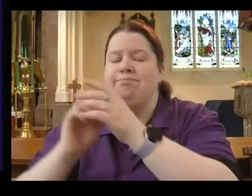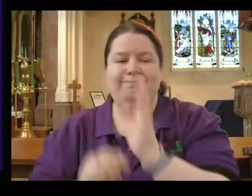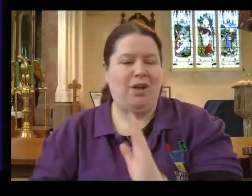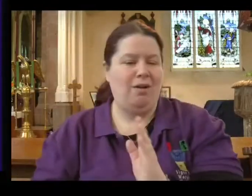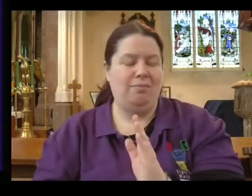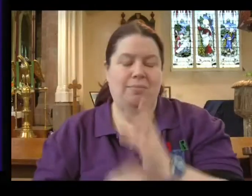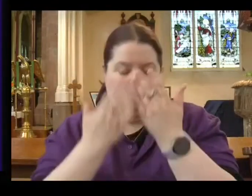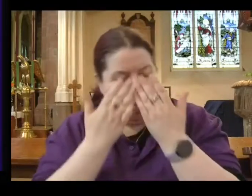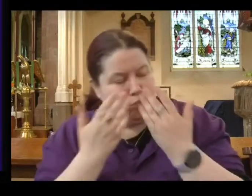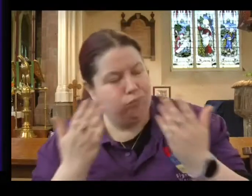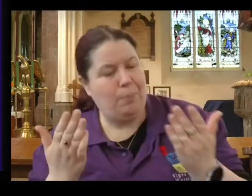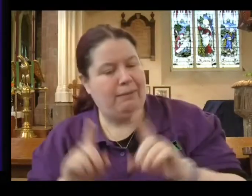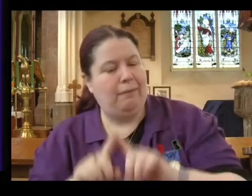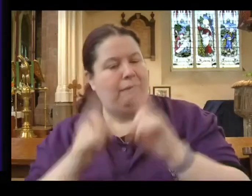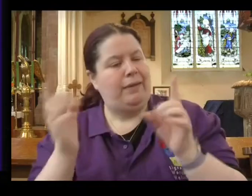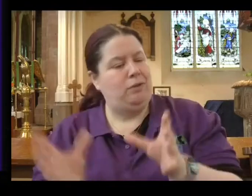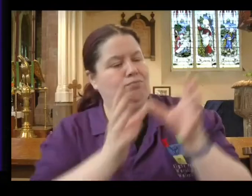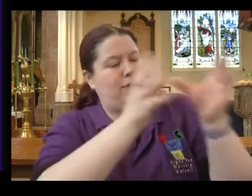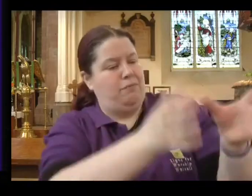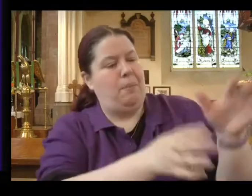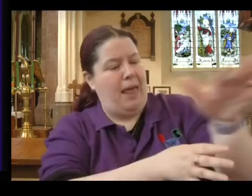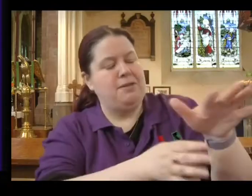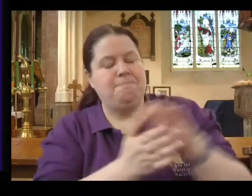to Smyrna. Come to Smyrna another time.